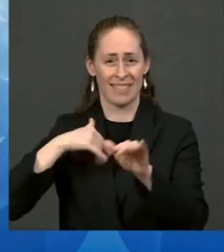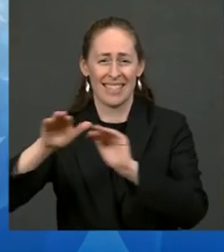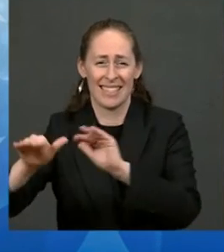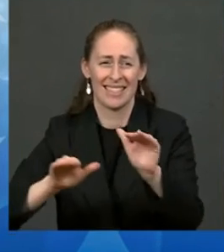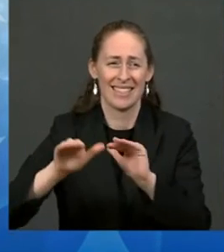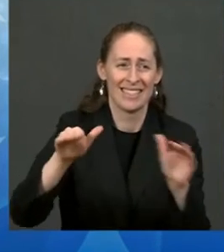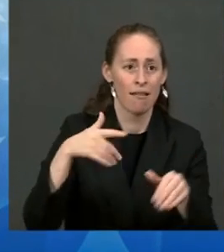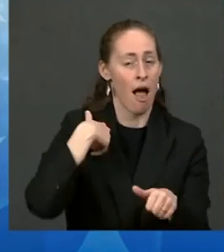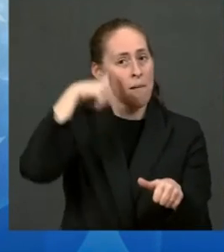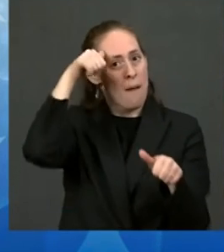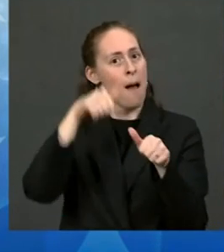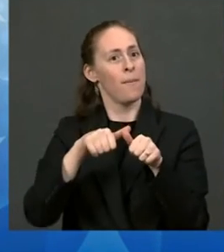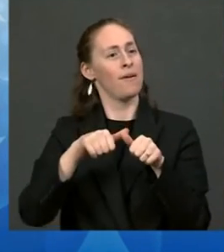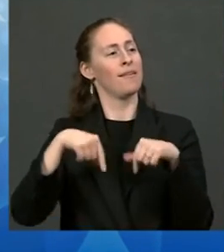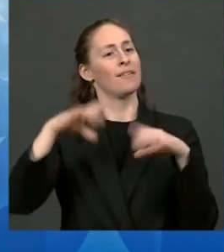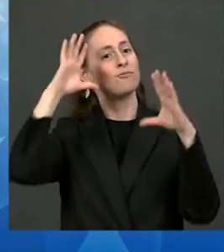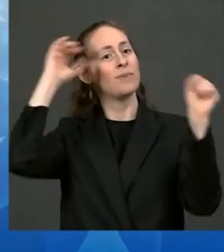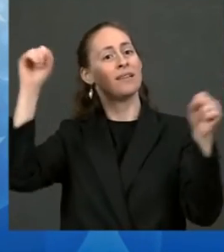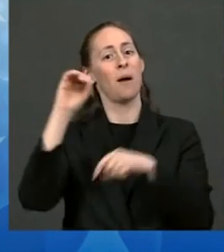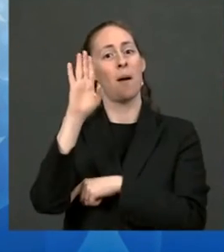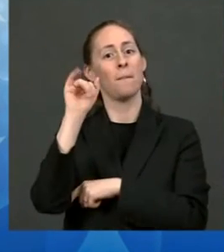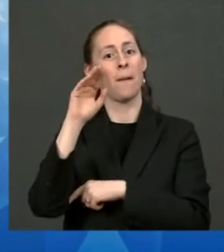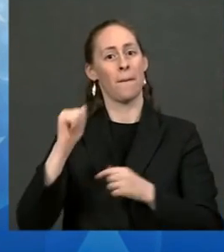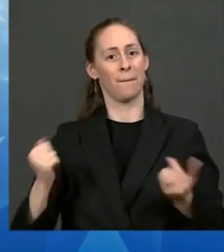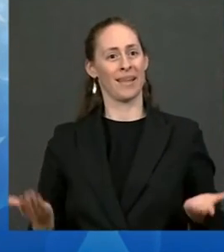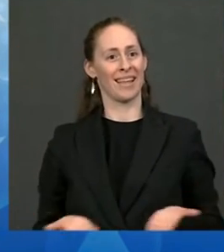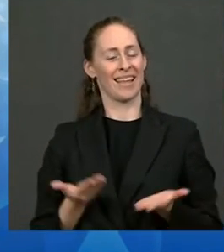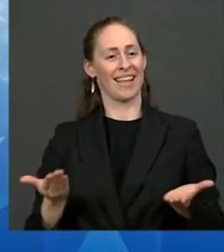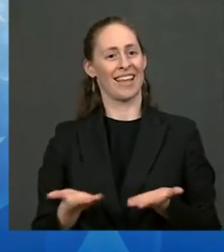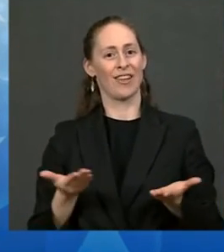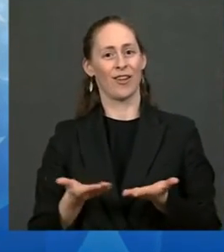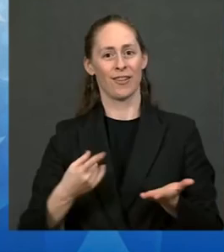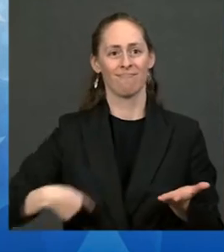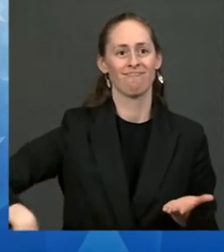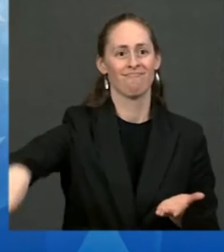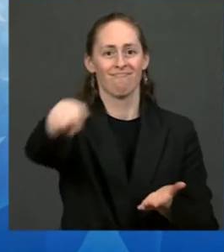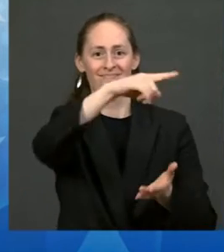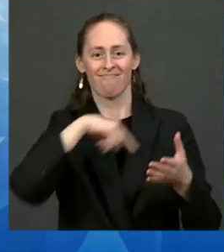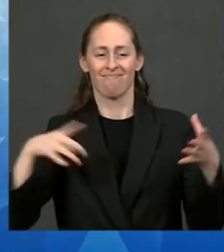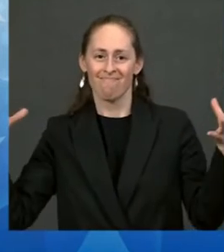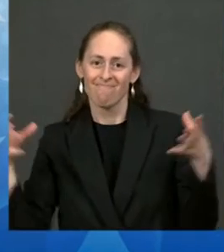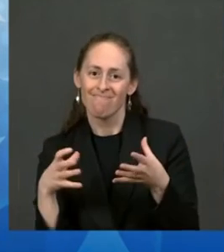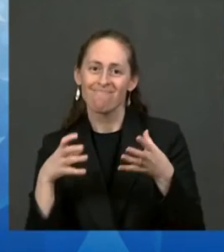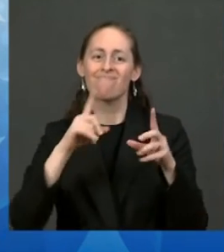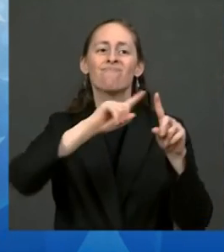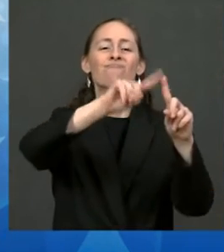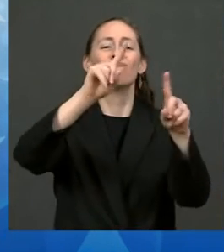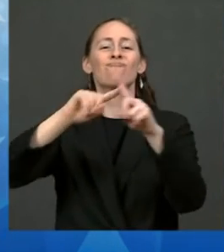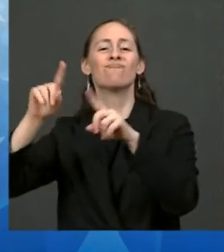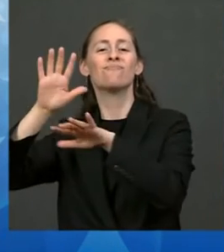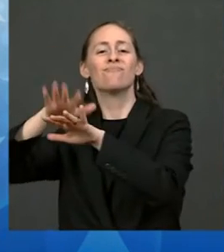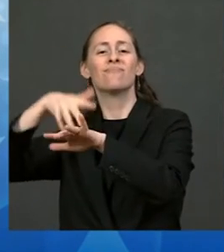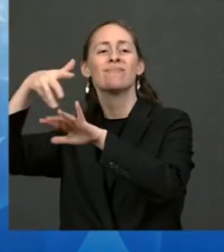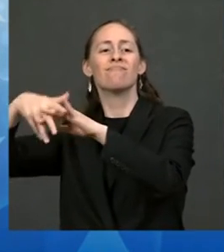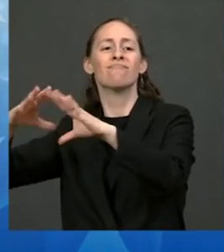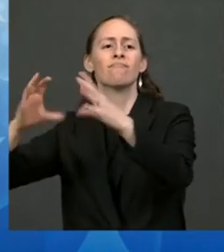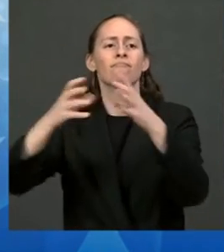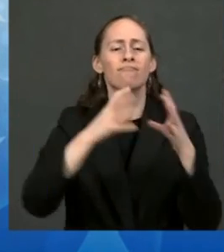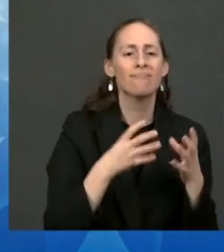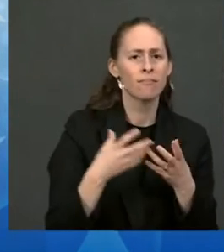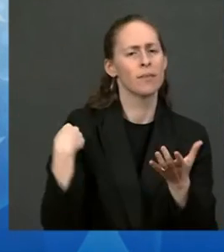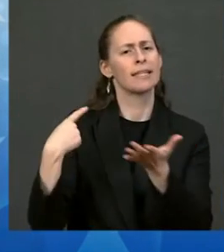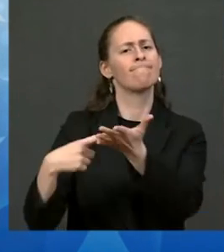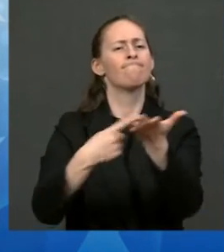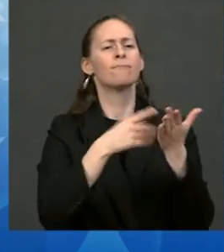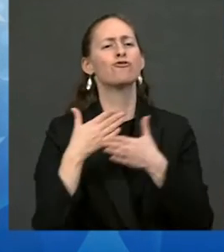nation's capital to work on the important issues facing their communities. That was in 2009 and it was a breath